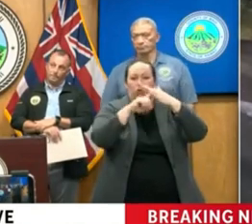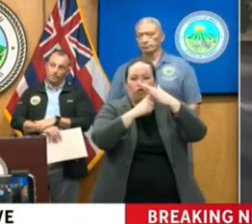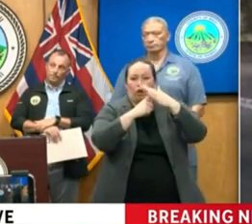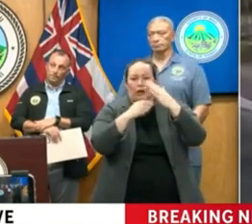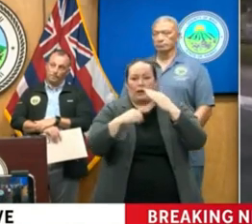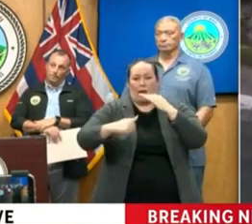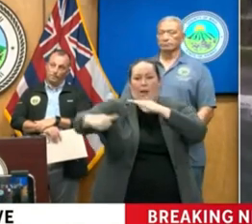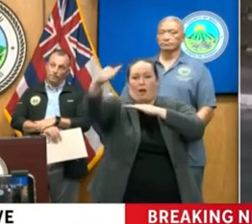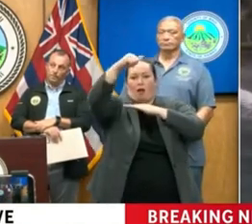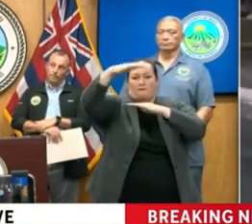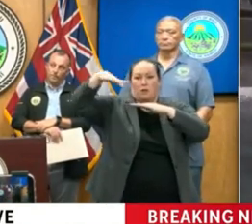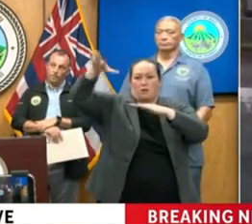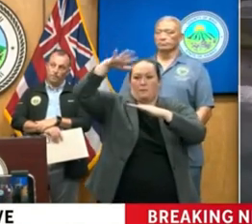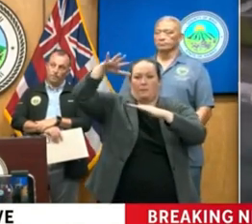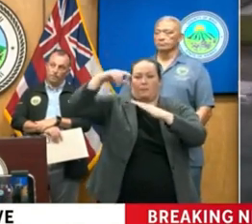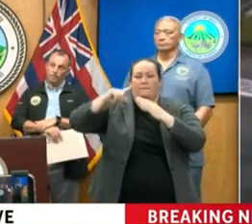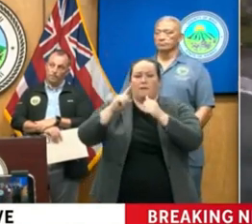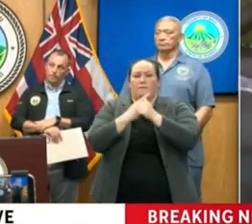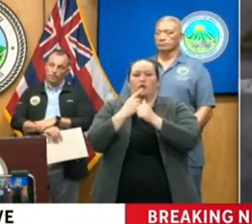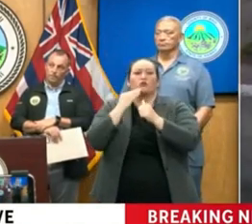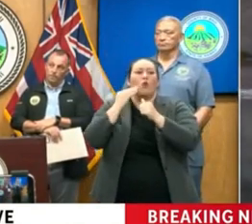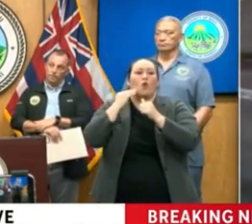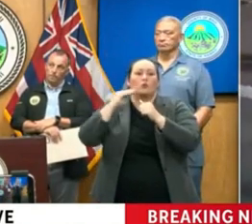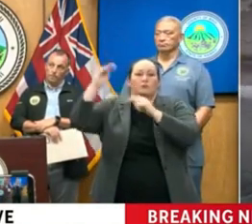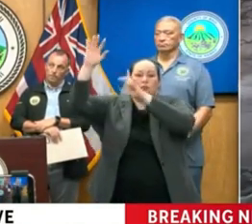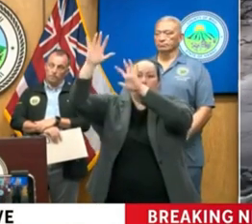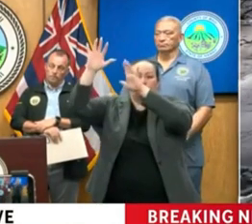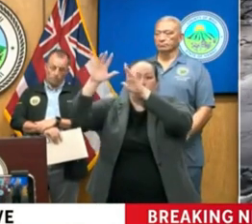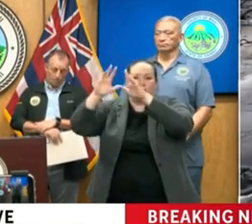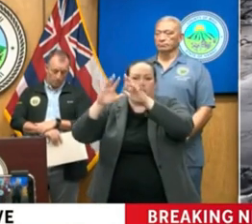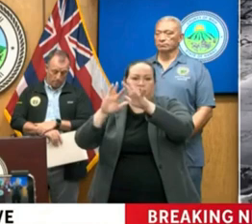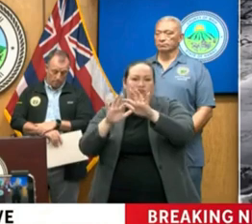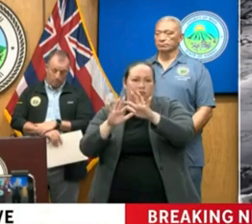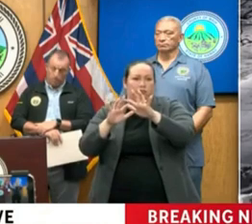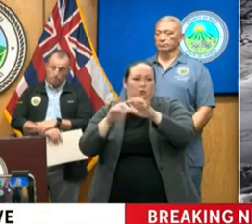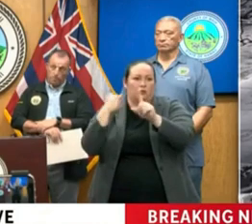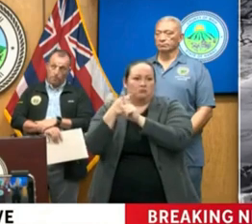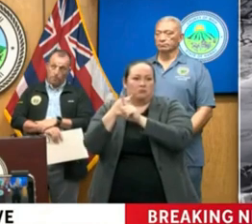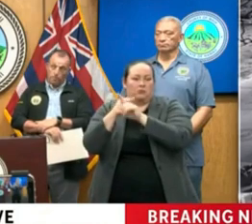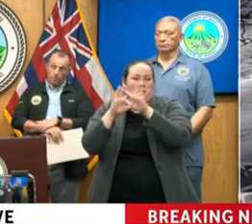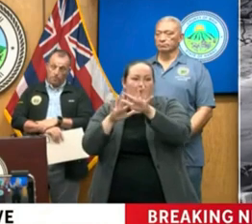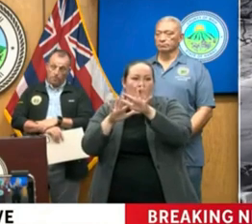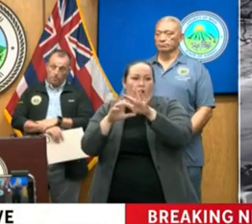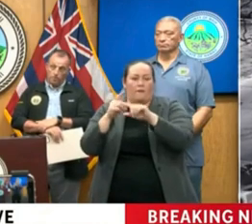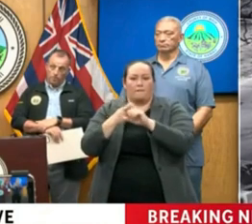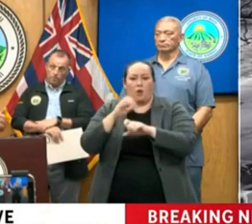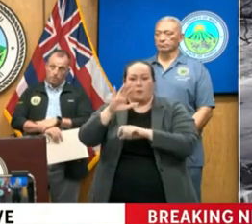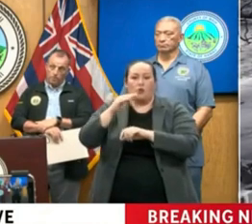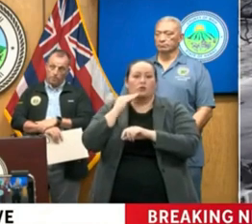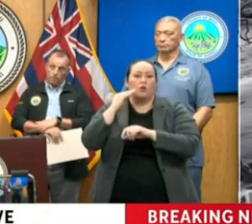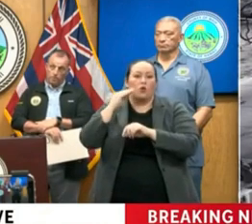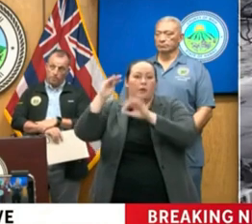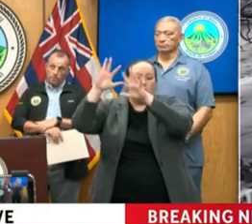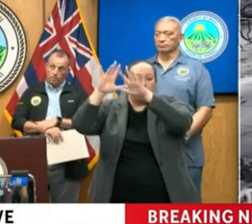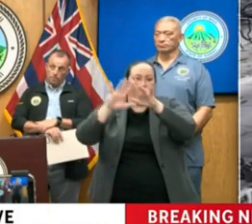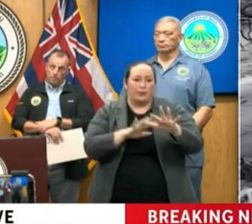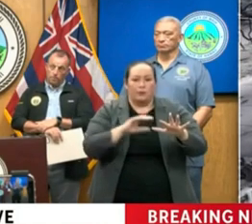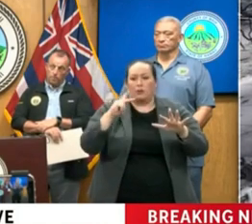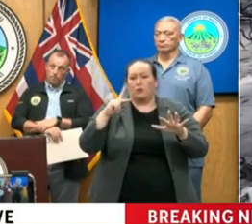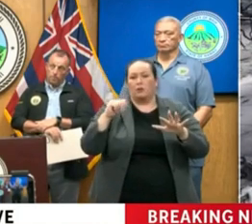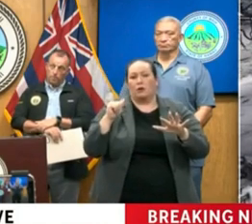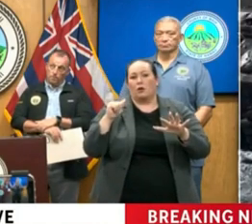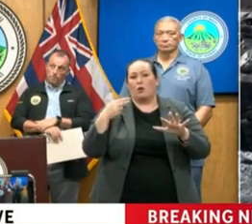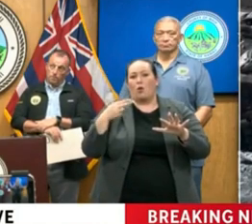and some of the first homes they caught on fire were in that neighborhood. And from those upper houses, it did go into the Kahoma area,